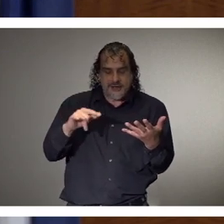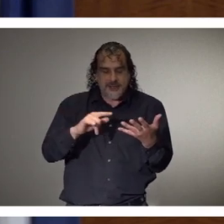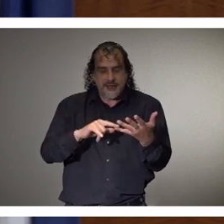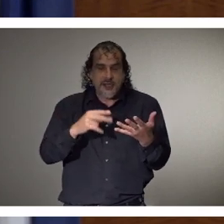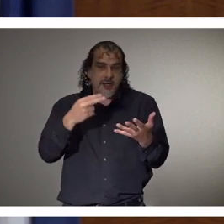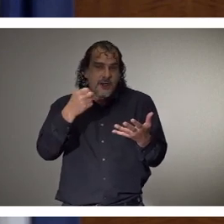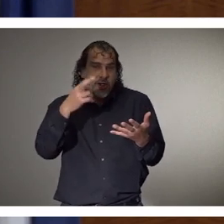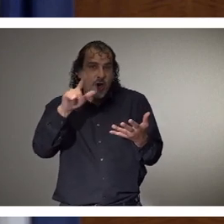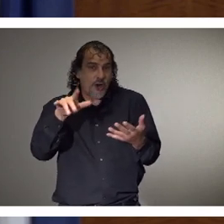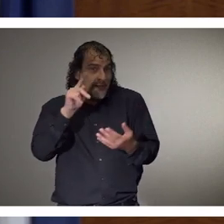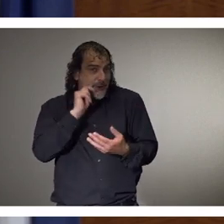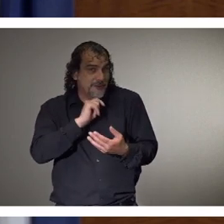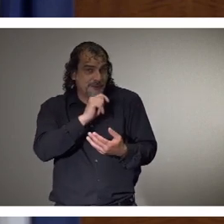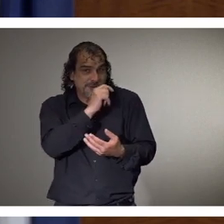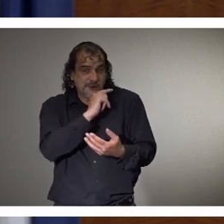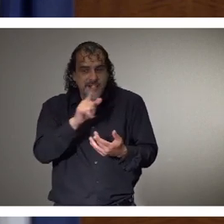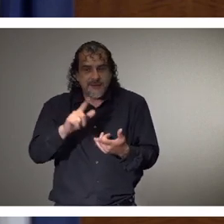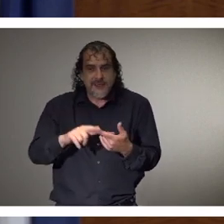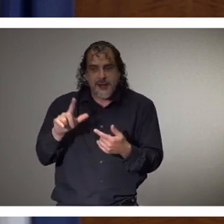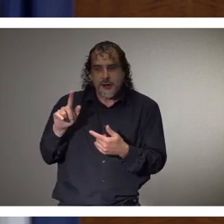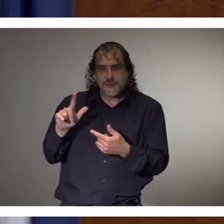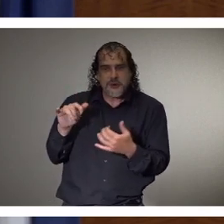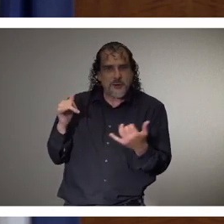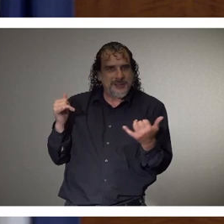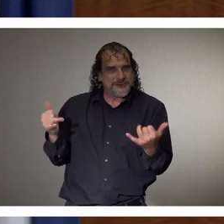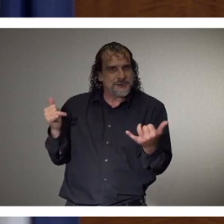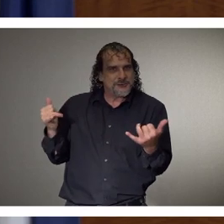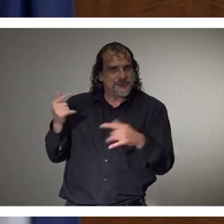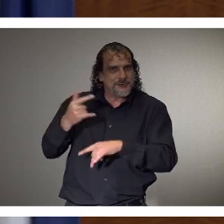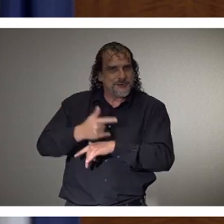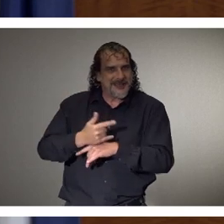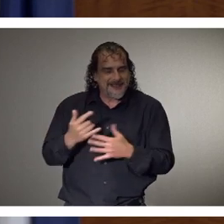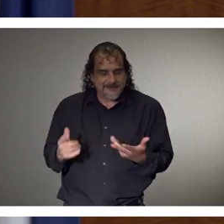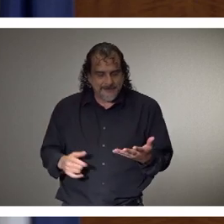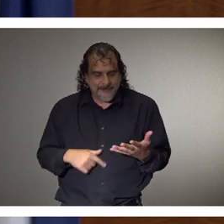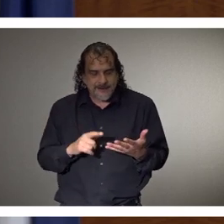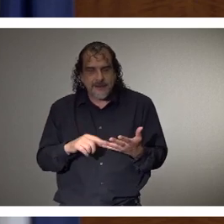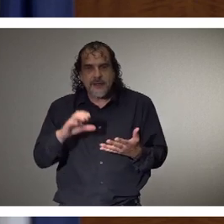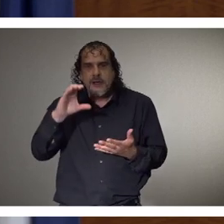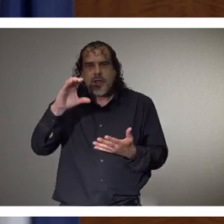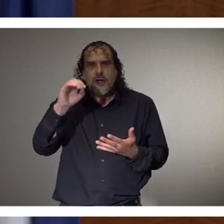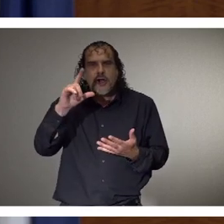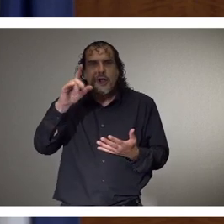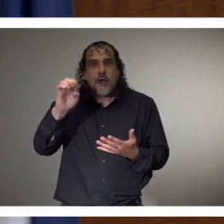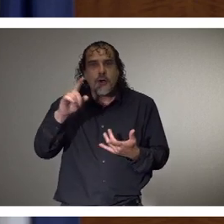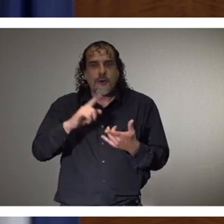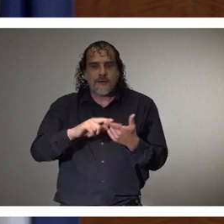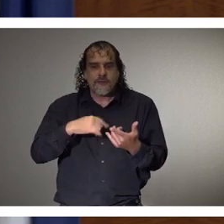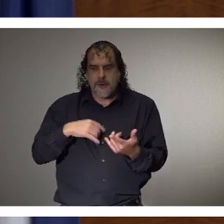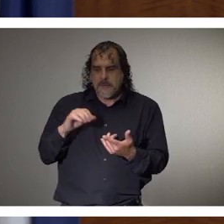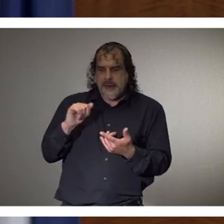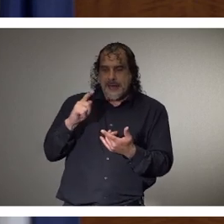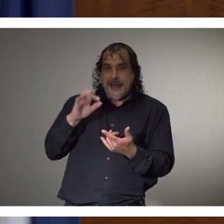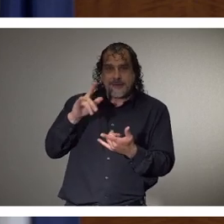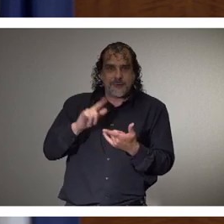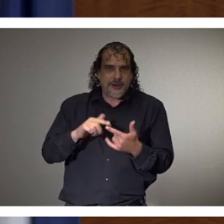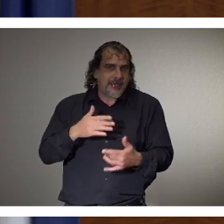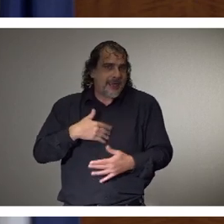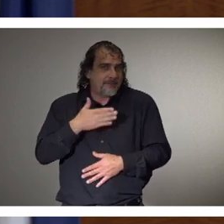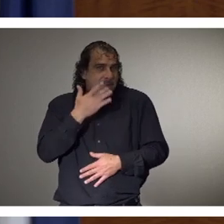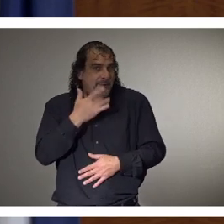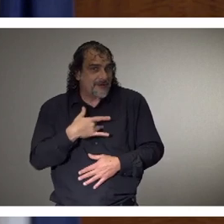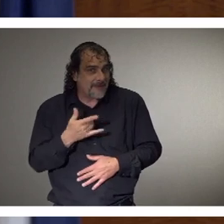Hurst are twins. They turned 21 years old today. Cole Redwine from Amory has a birthday today. Happy birthday.